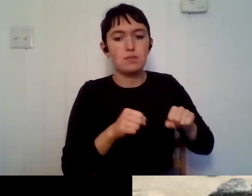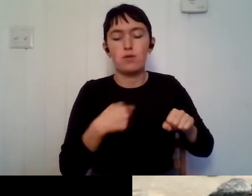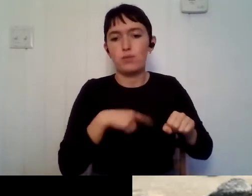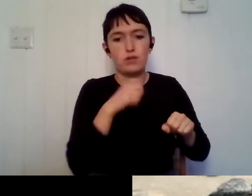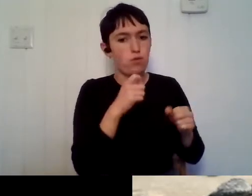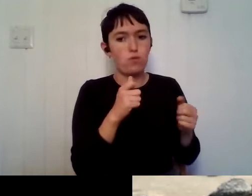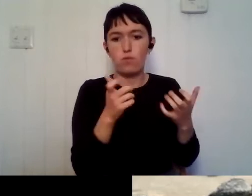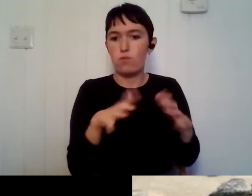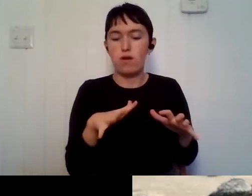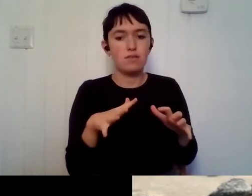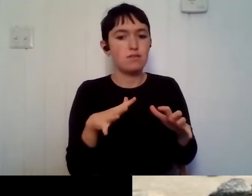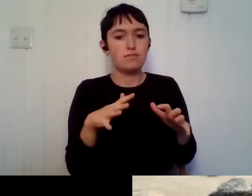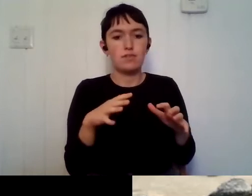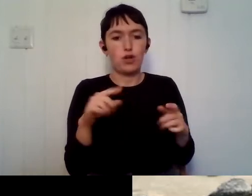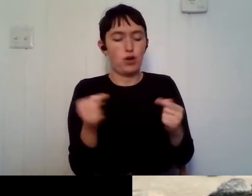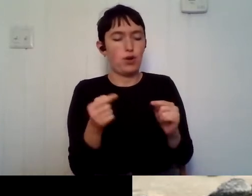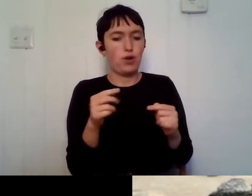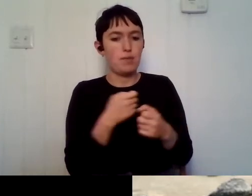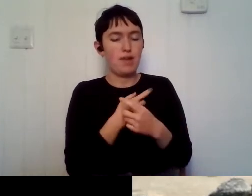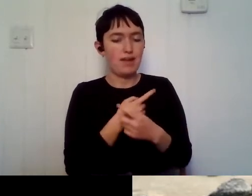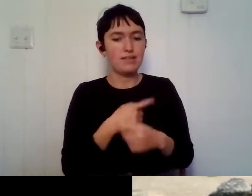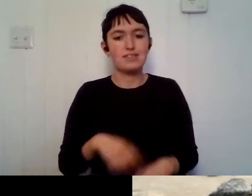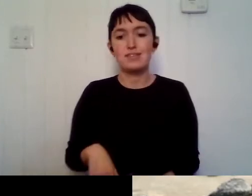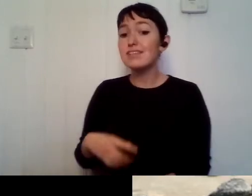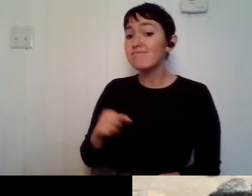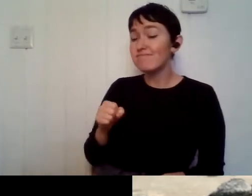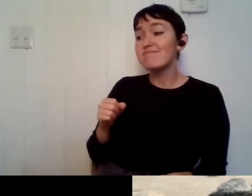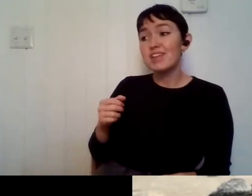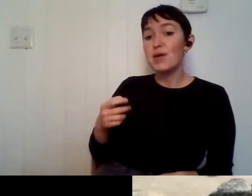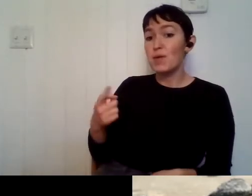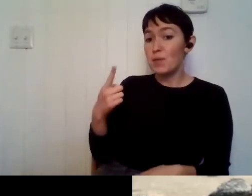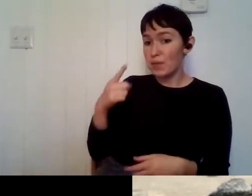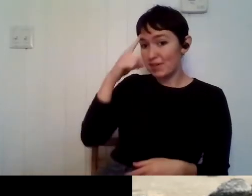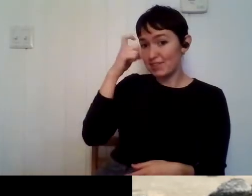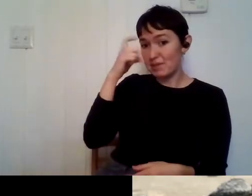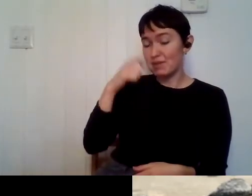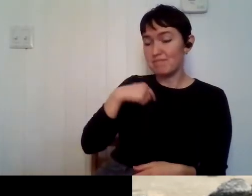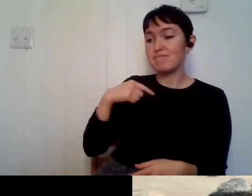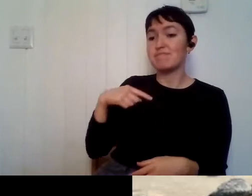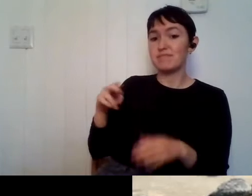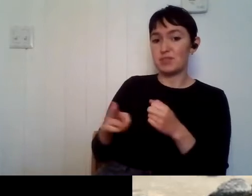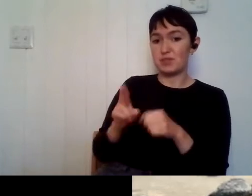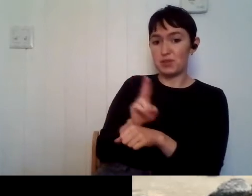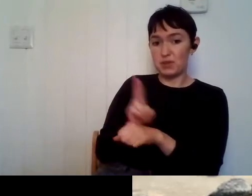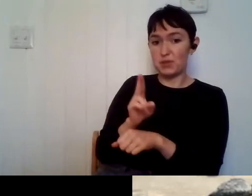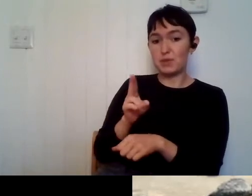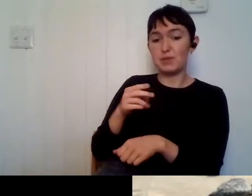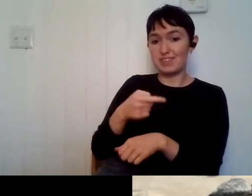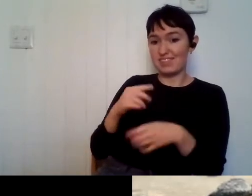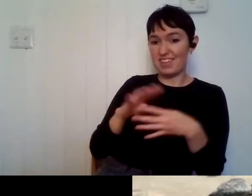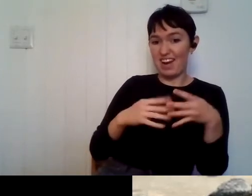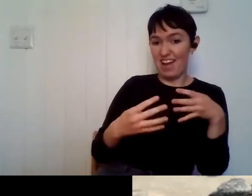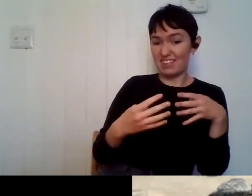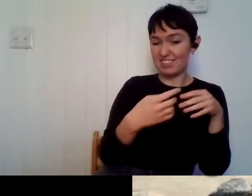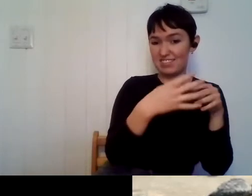I worked with bats for one summer and use mist nets and yeah, it's just, it's wild how many bats you can catch in an area that you don't even know has bats.